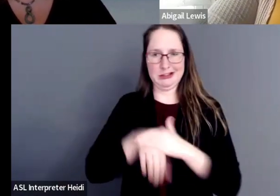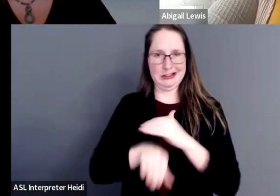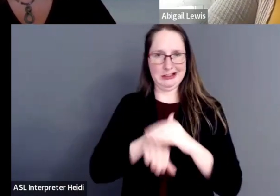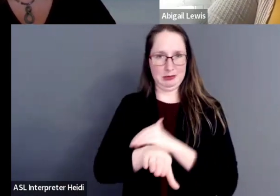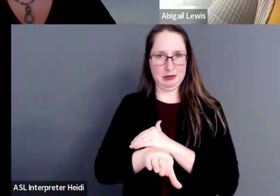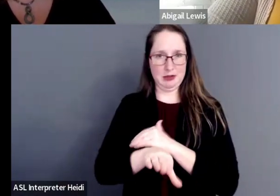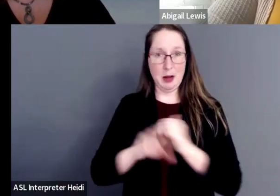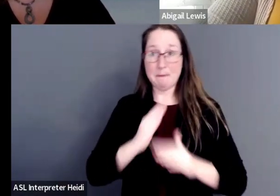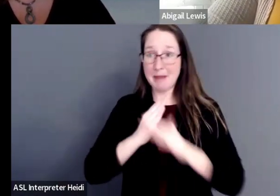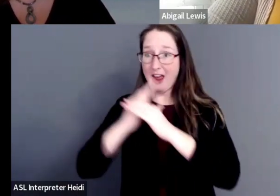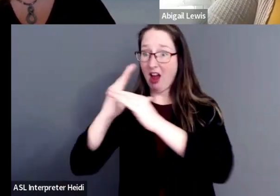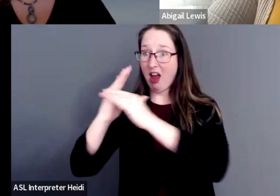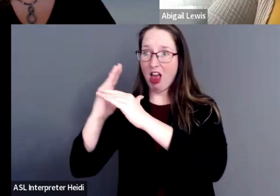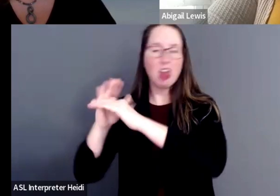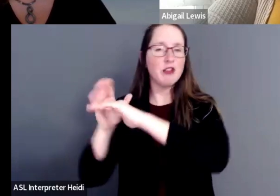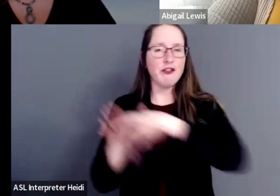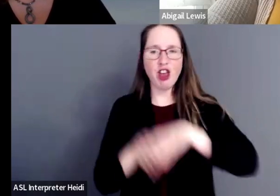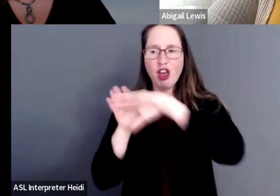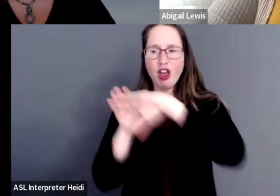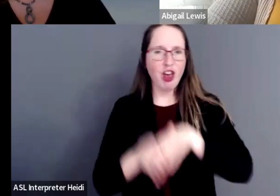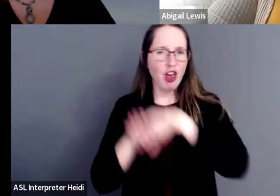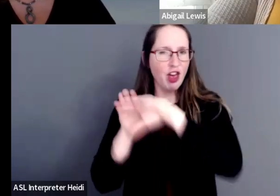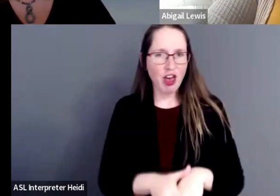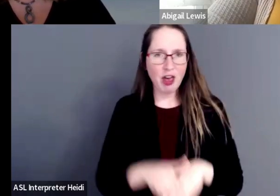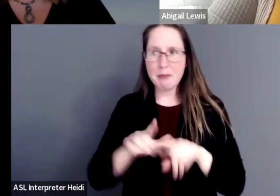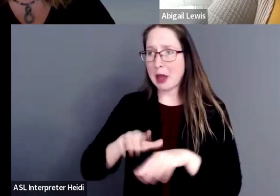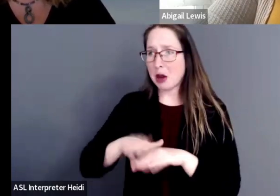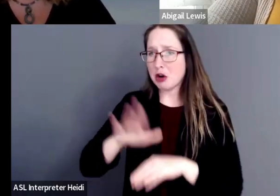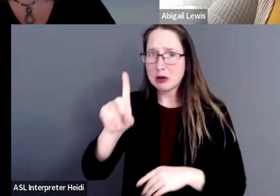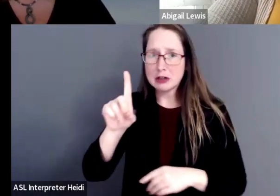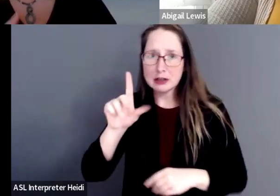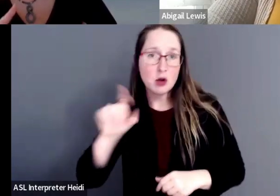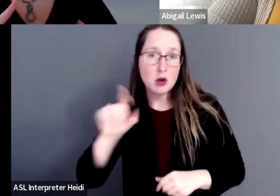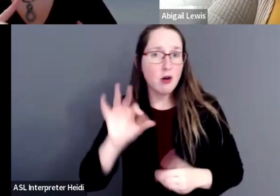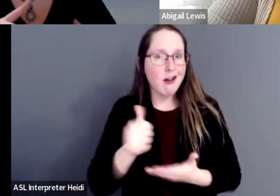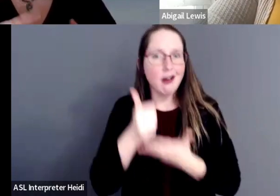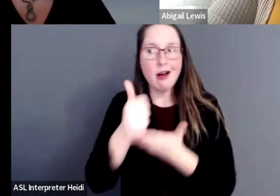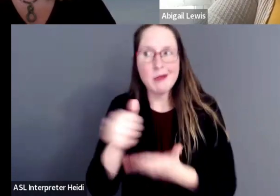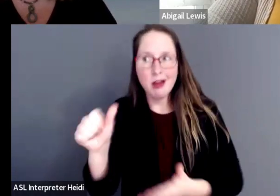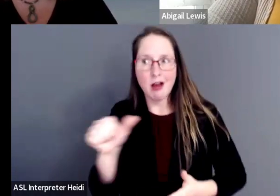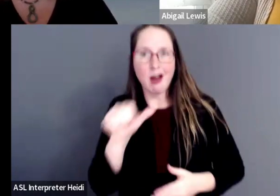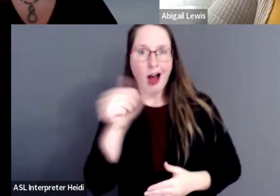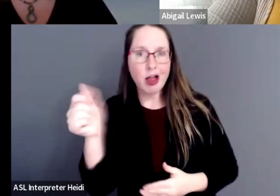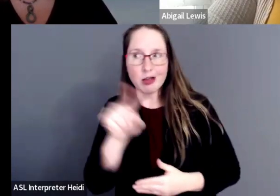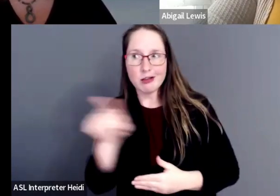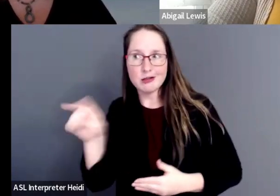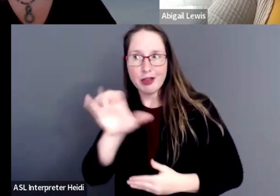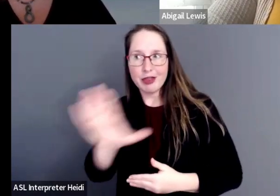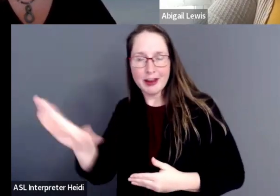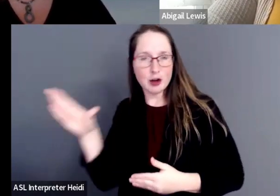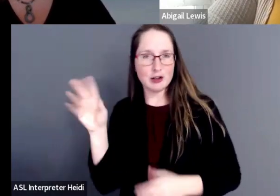down barriers based on your disability or helping others with their disabilities.